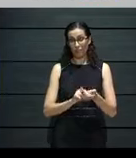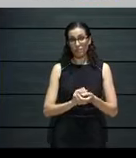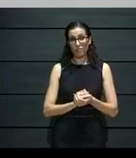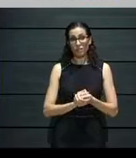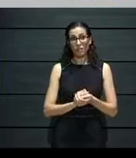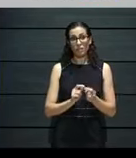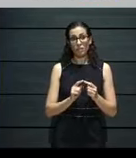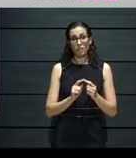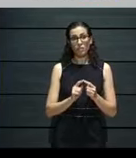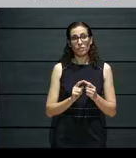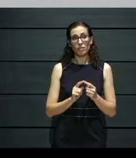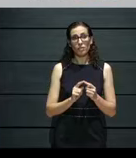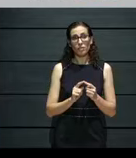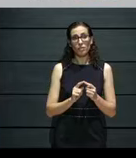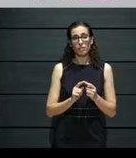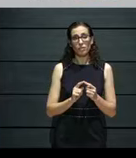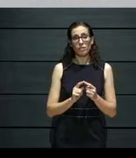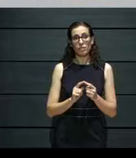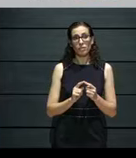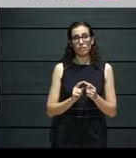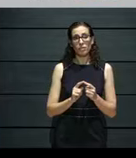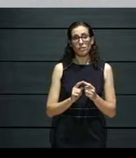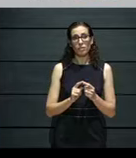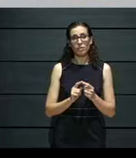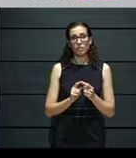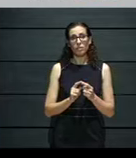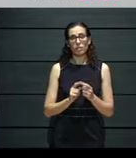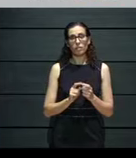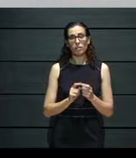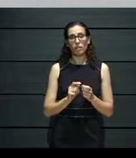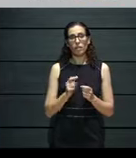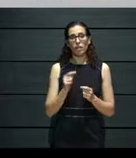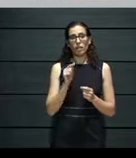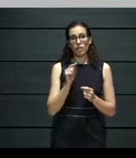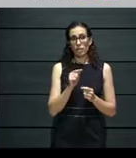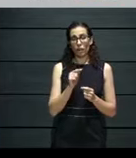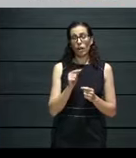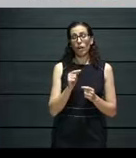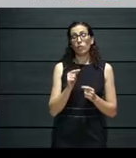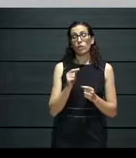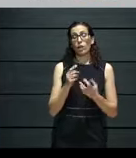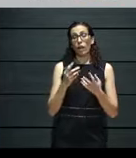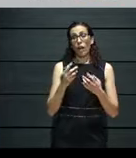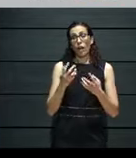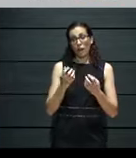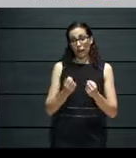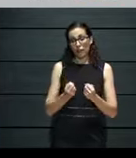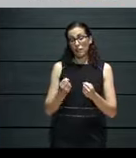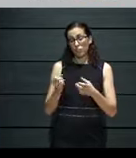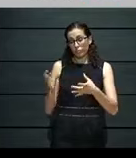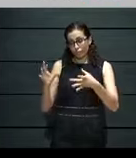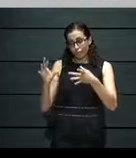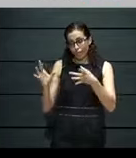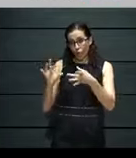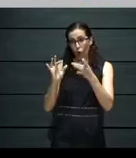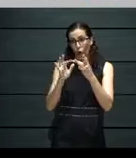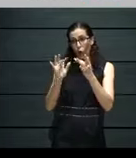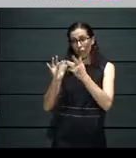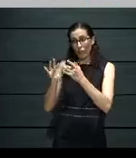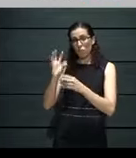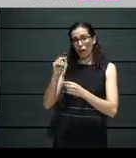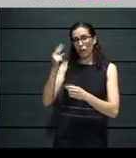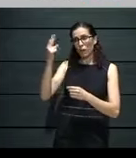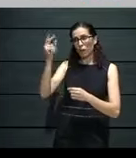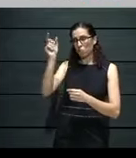these, um, uh, with, through these, um, collectives, we've managed to engage a number of artists and, and also